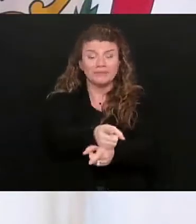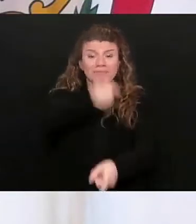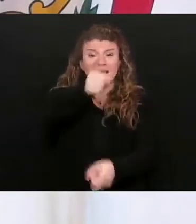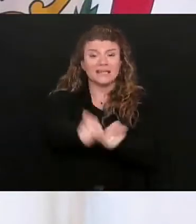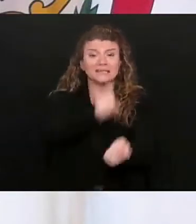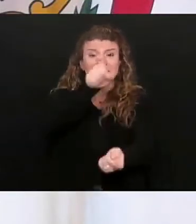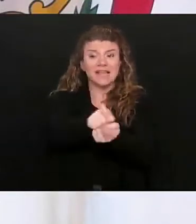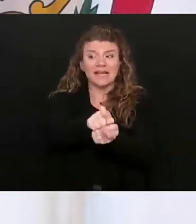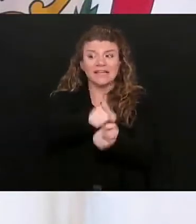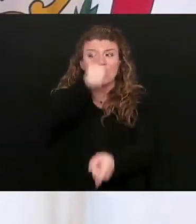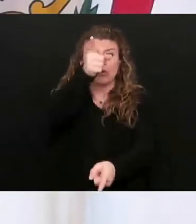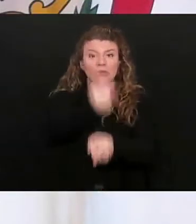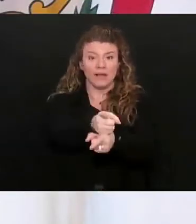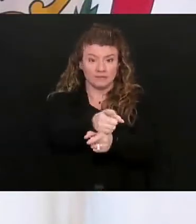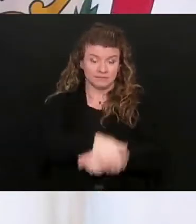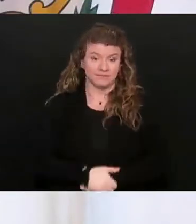right.